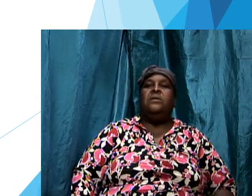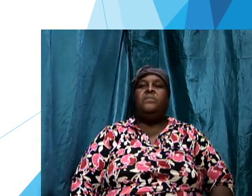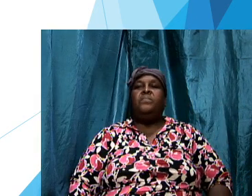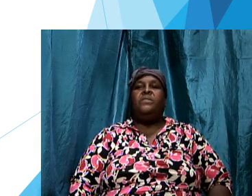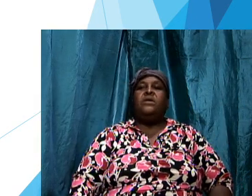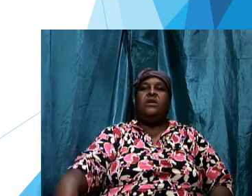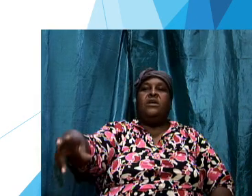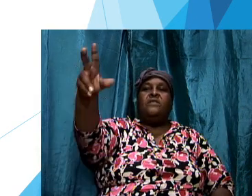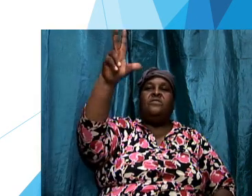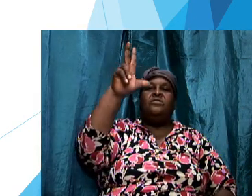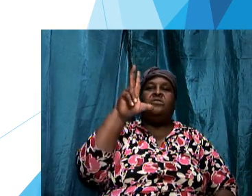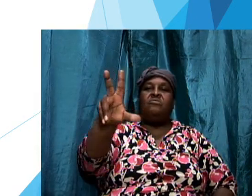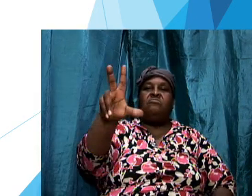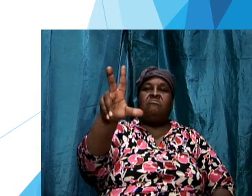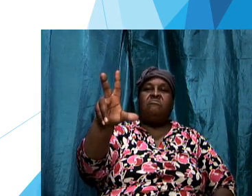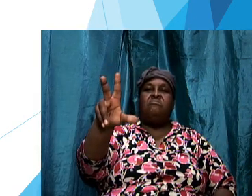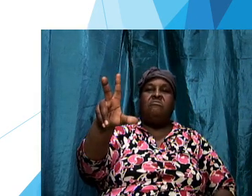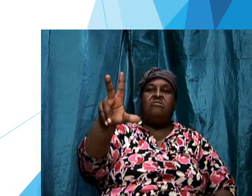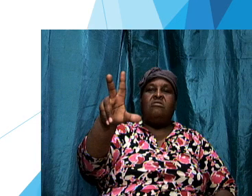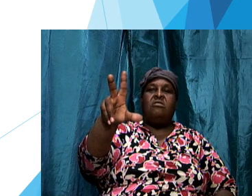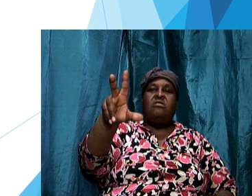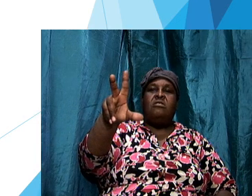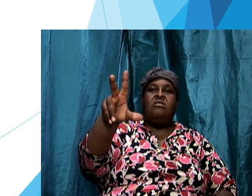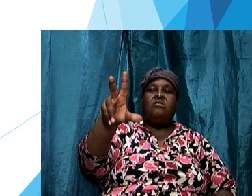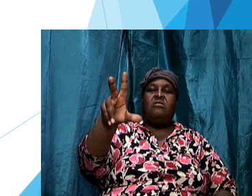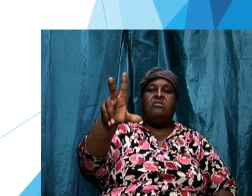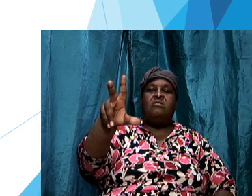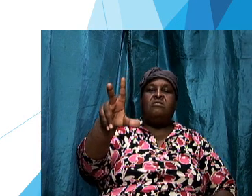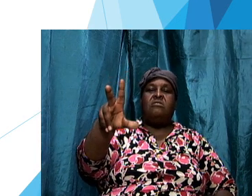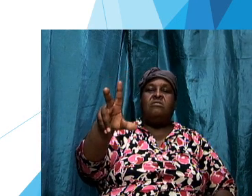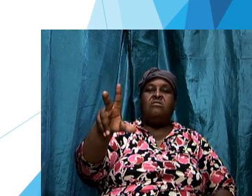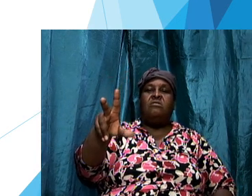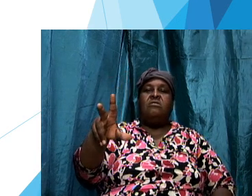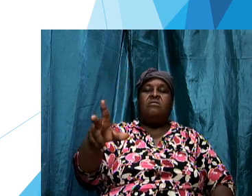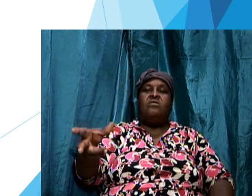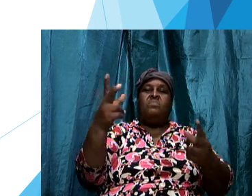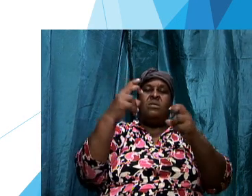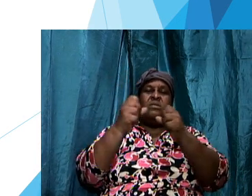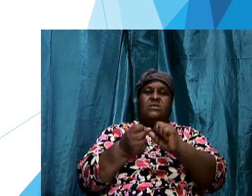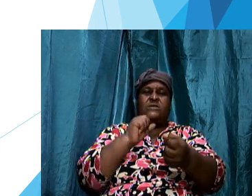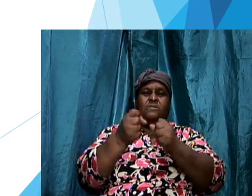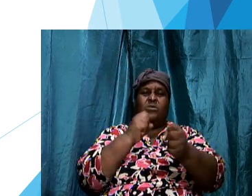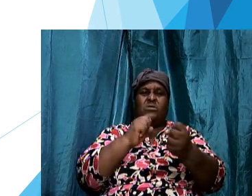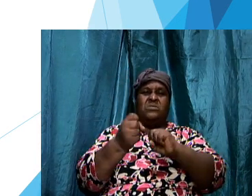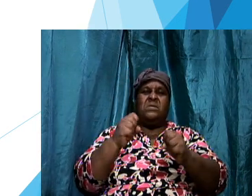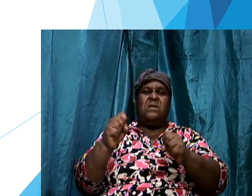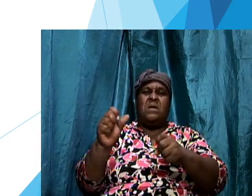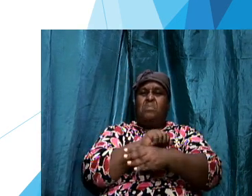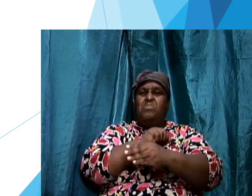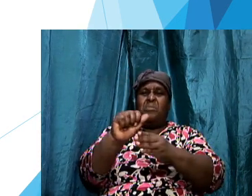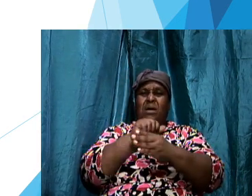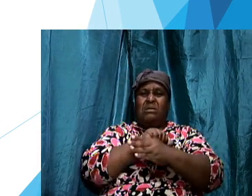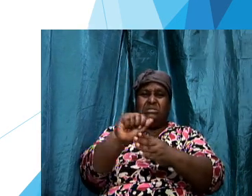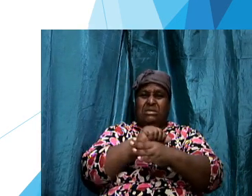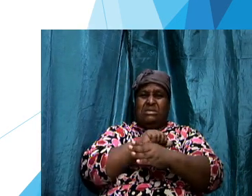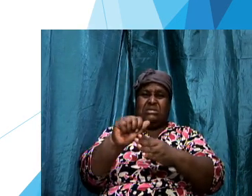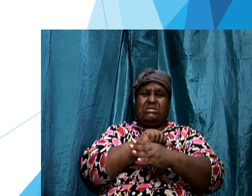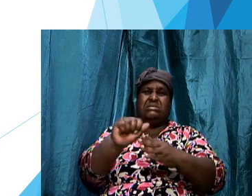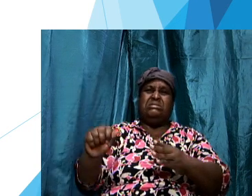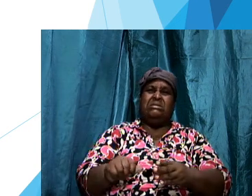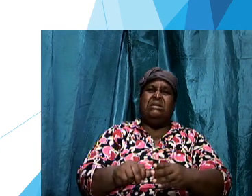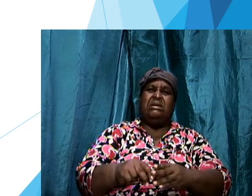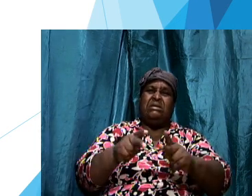thirdly the third combat sports that was practiced in the palestria